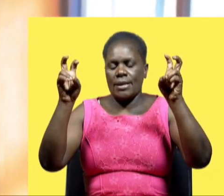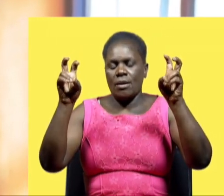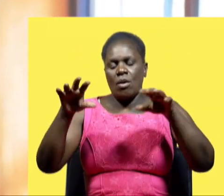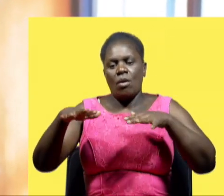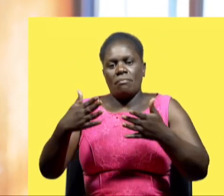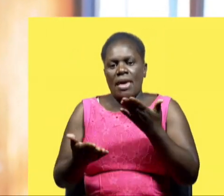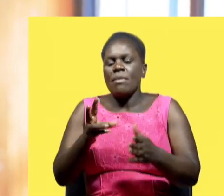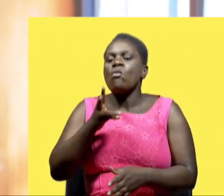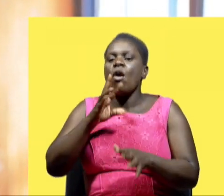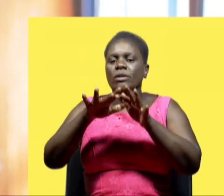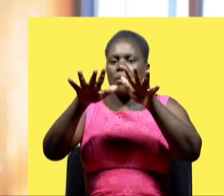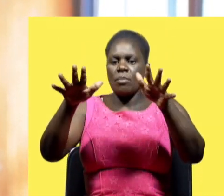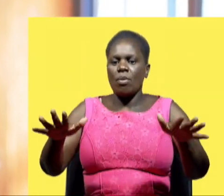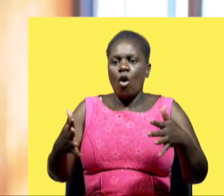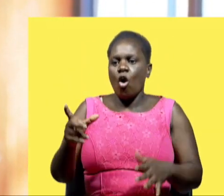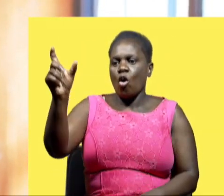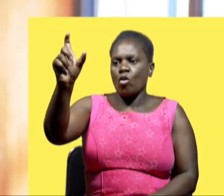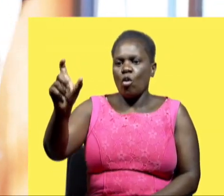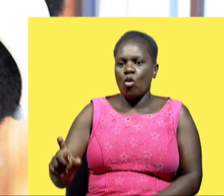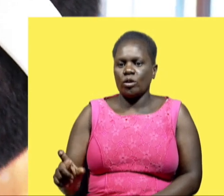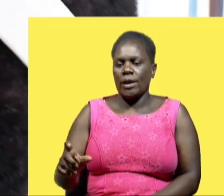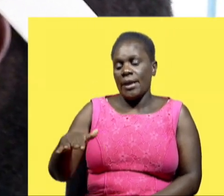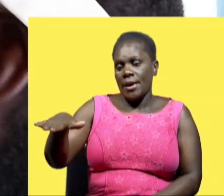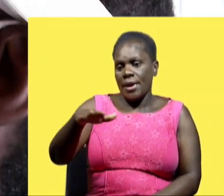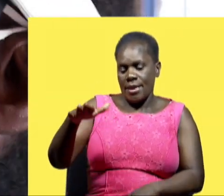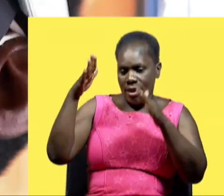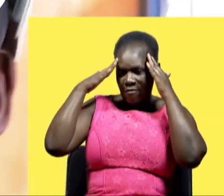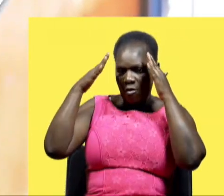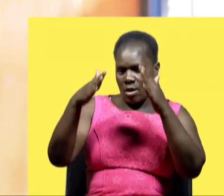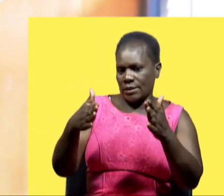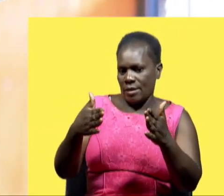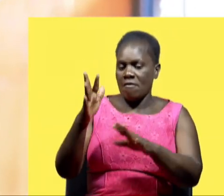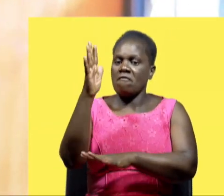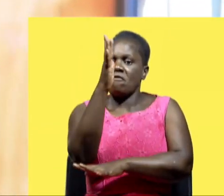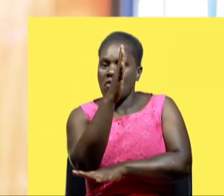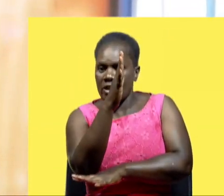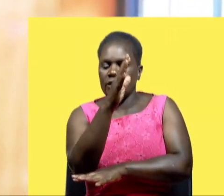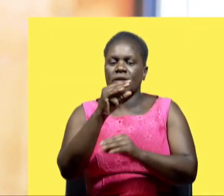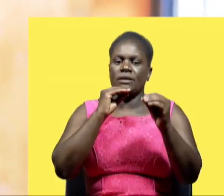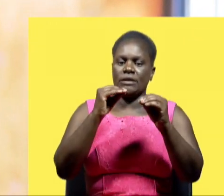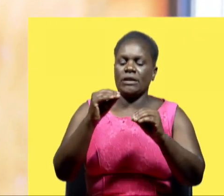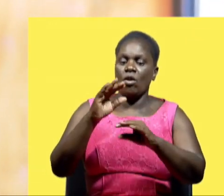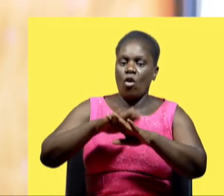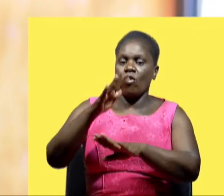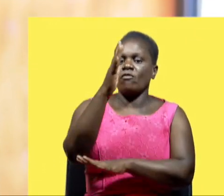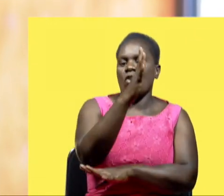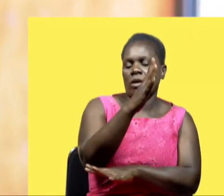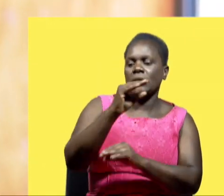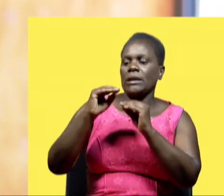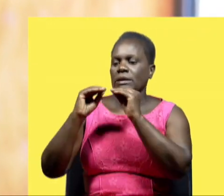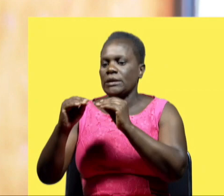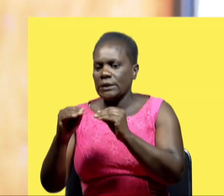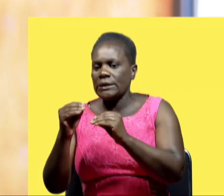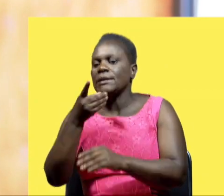maybe the ocean or the coastal sceneries as an area of focus maybe forests we are teaching about forests we are